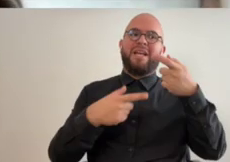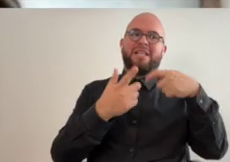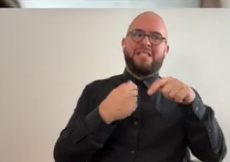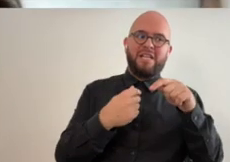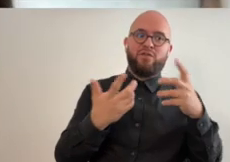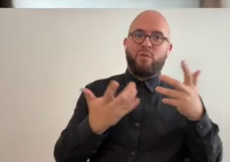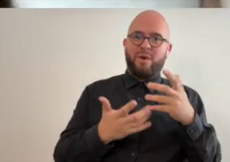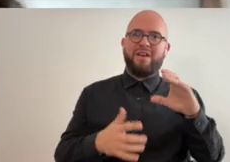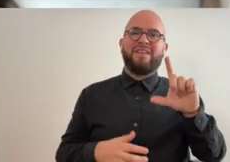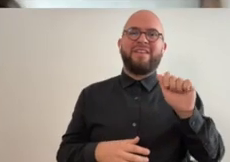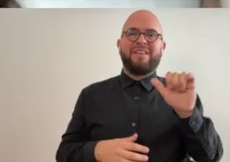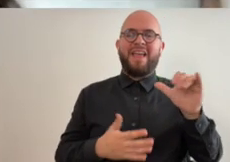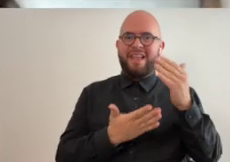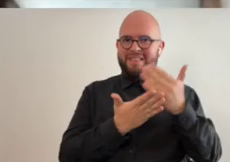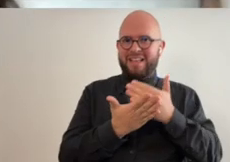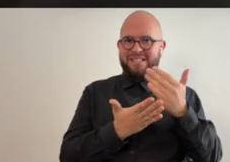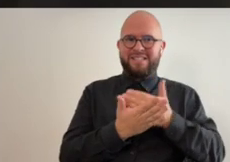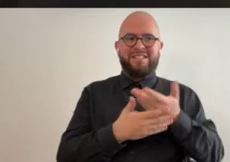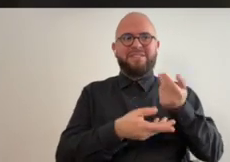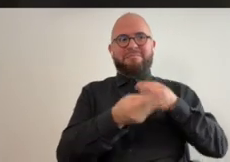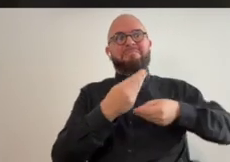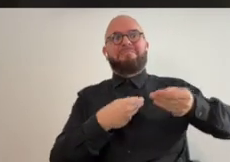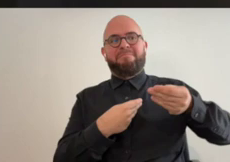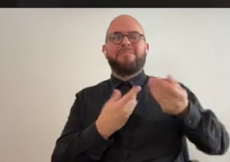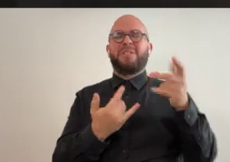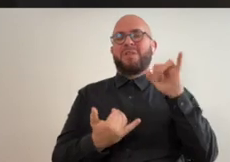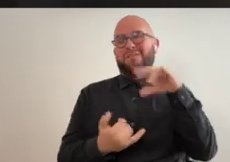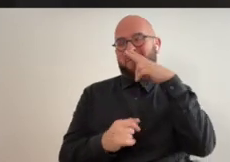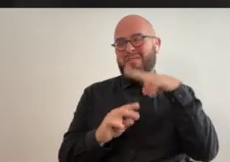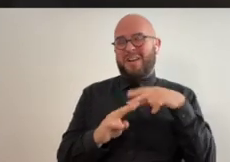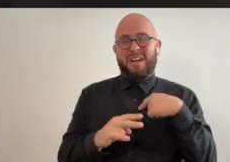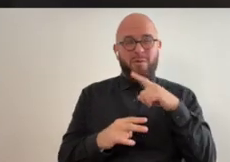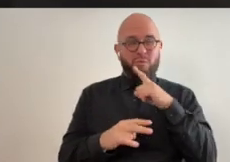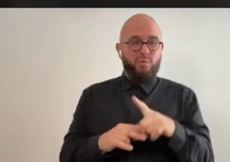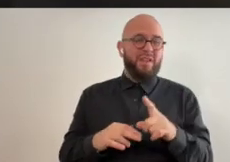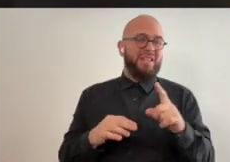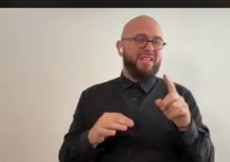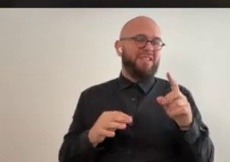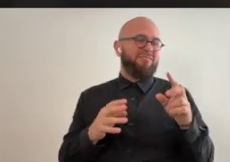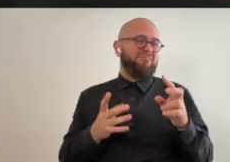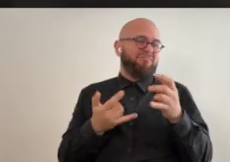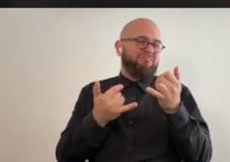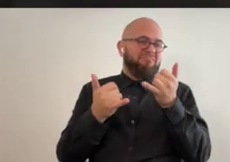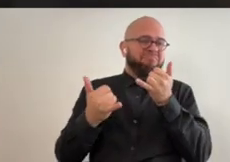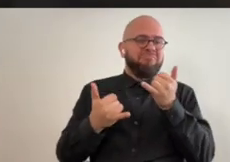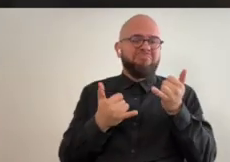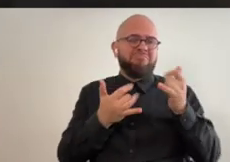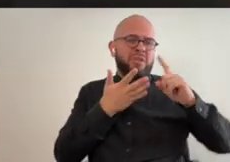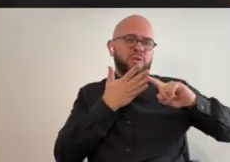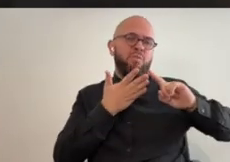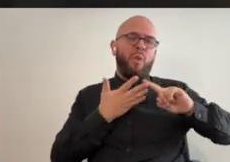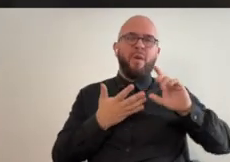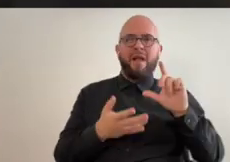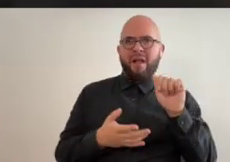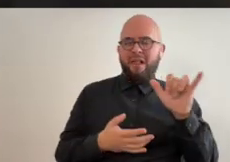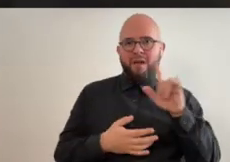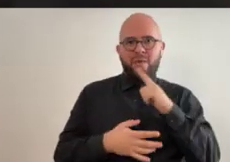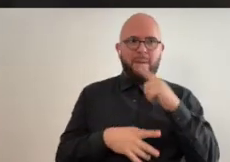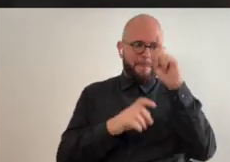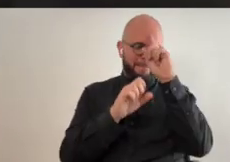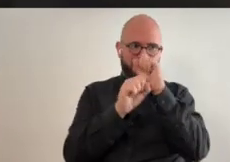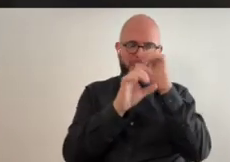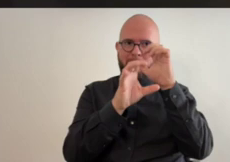here in exchange for clay lessons so that's really fun and i've been really exploring clay